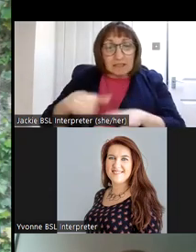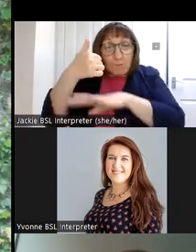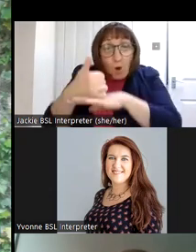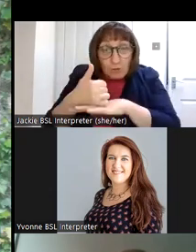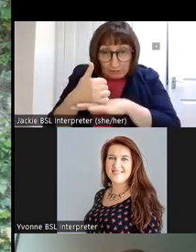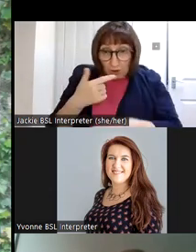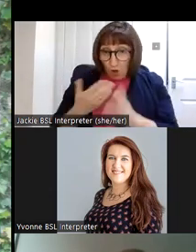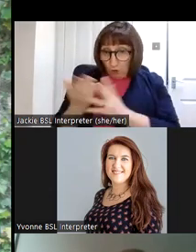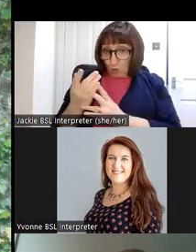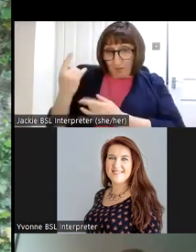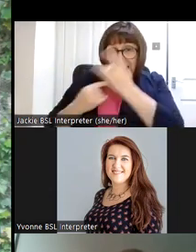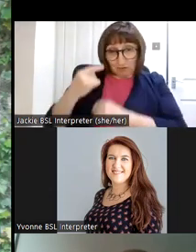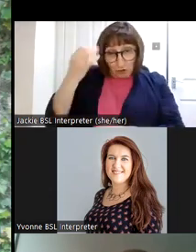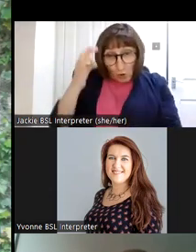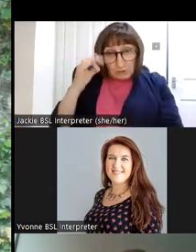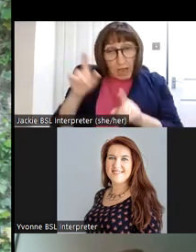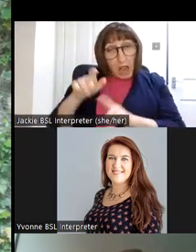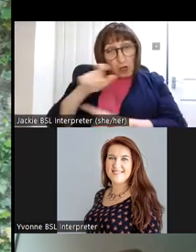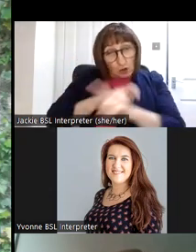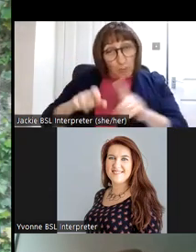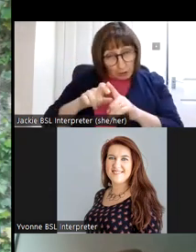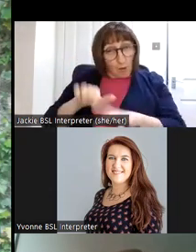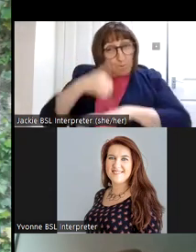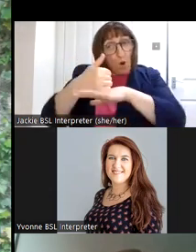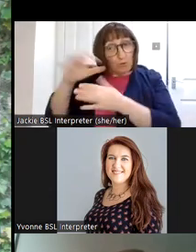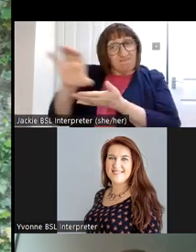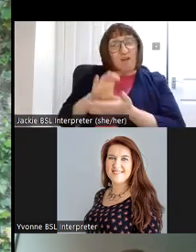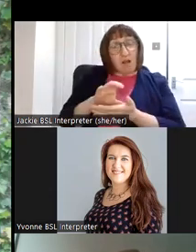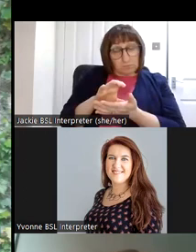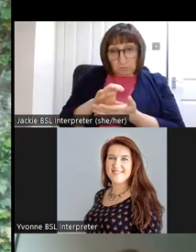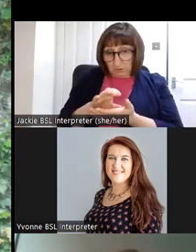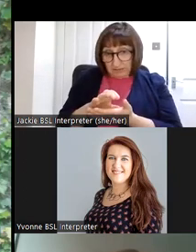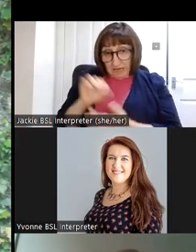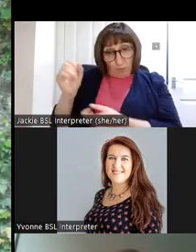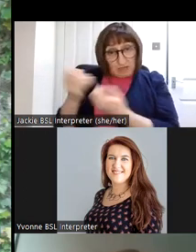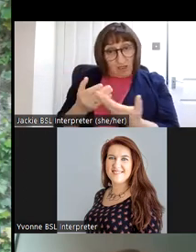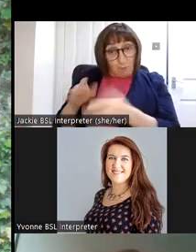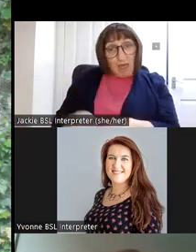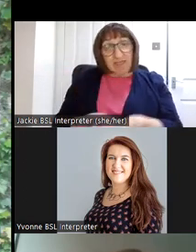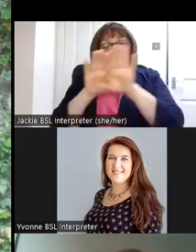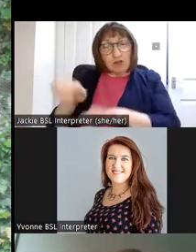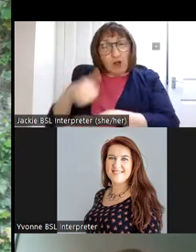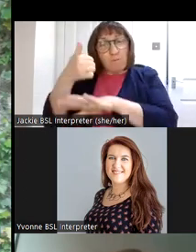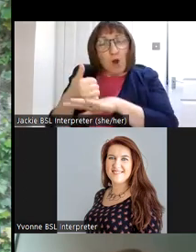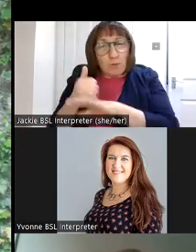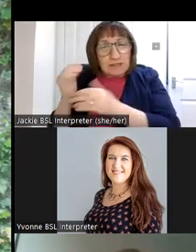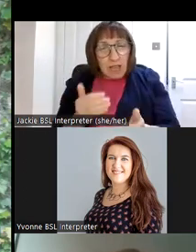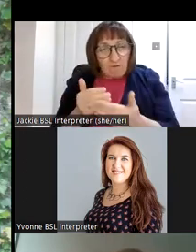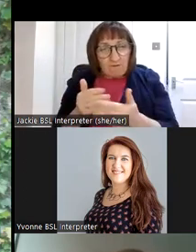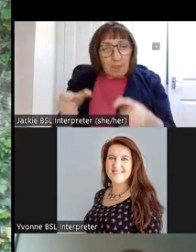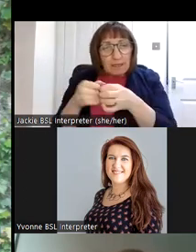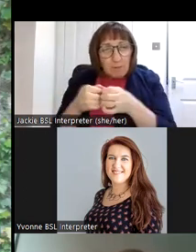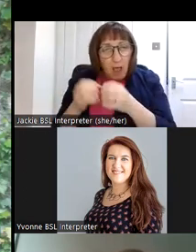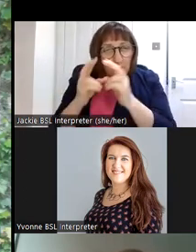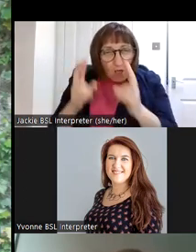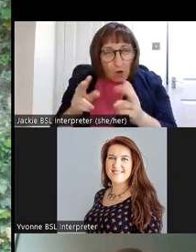the heritage council and the community monuments fund which is delivered by the national monument service uh the department of housing local government